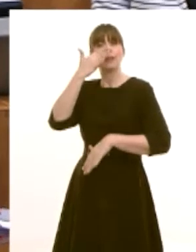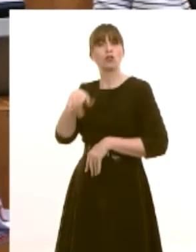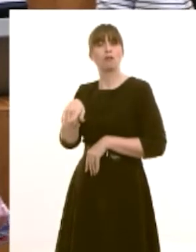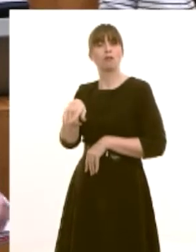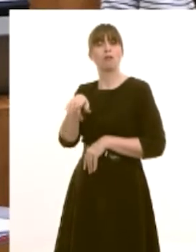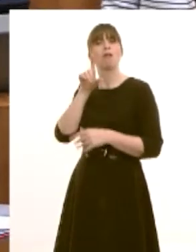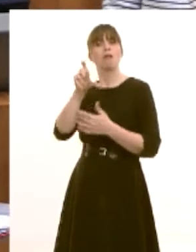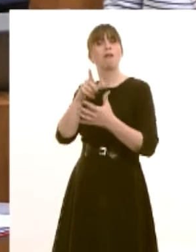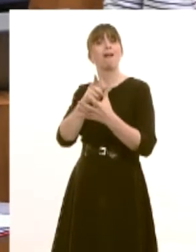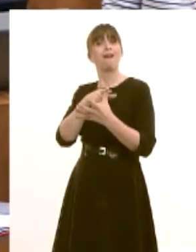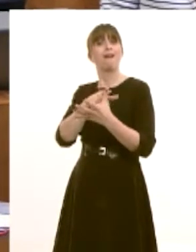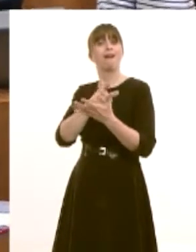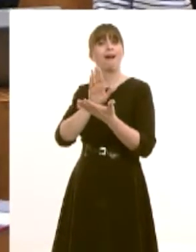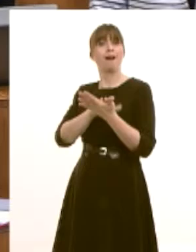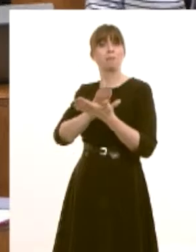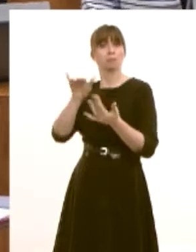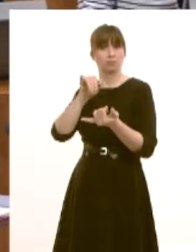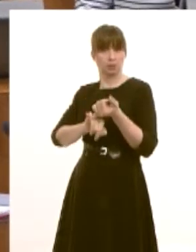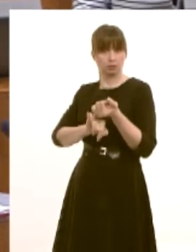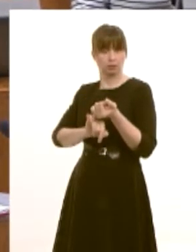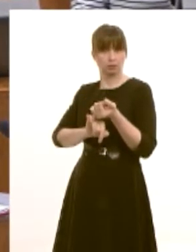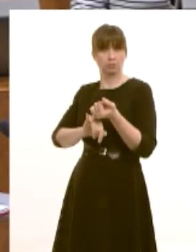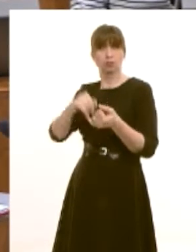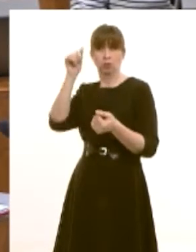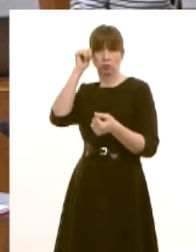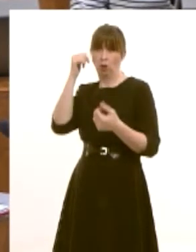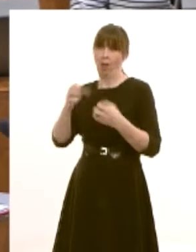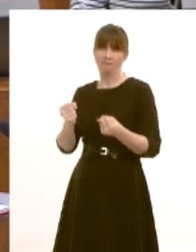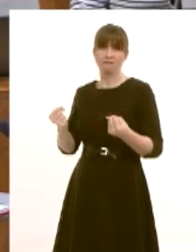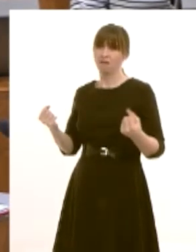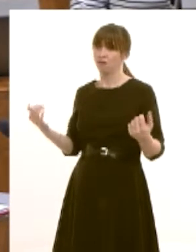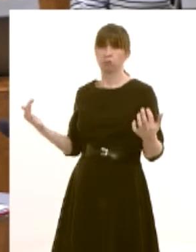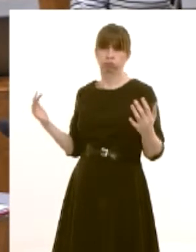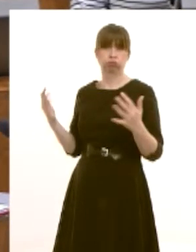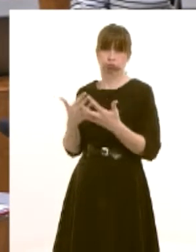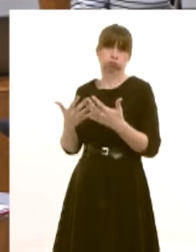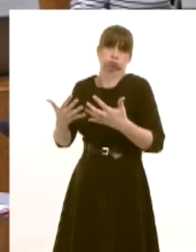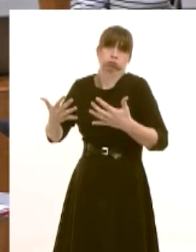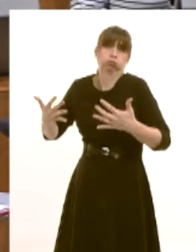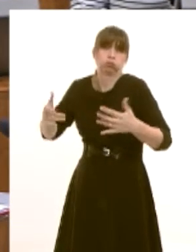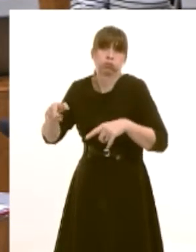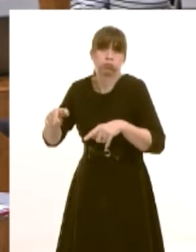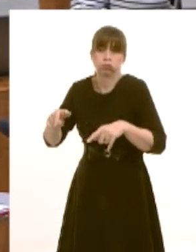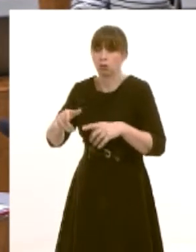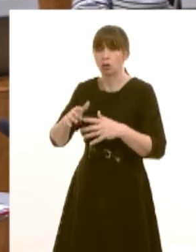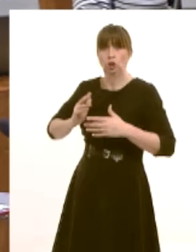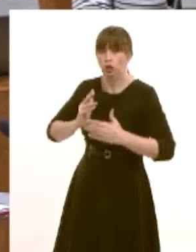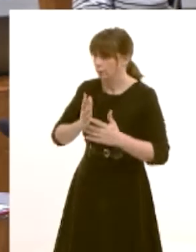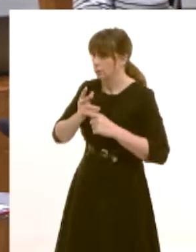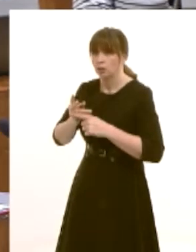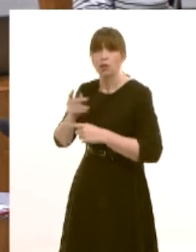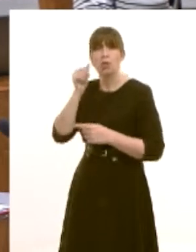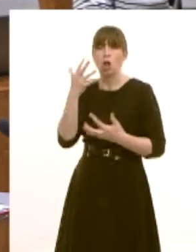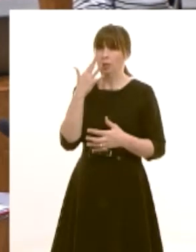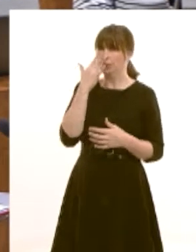calms has been a service where there's been a great deal of demand and we know that for many parents where they have quite often adolescent children